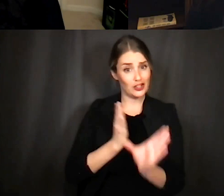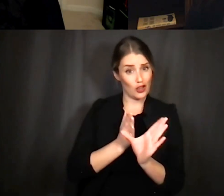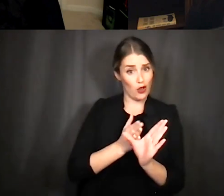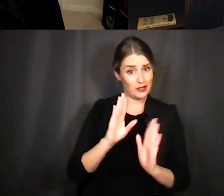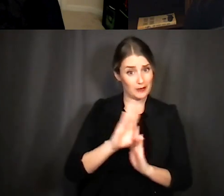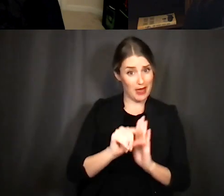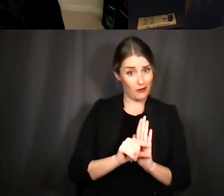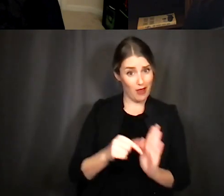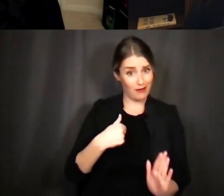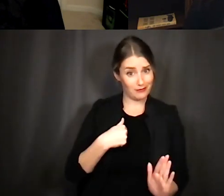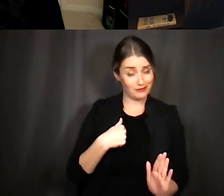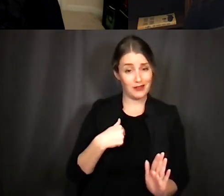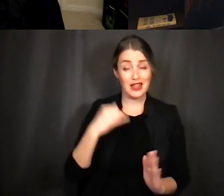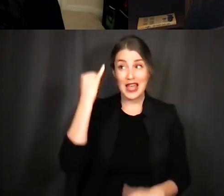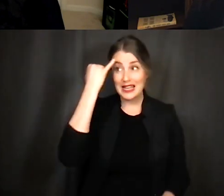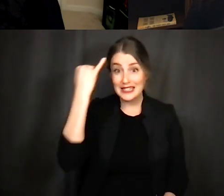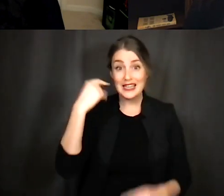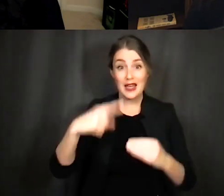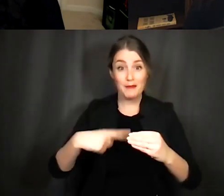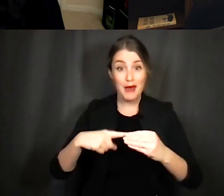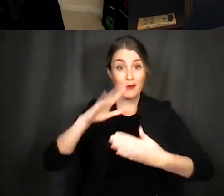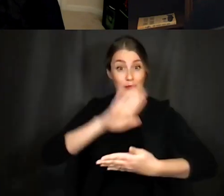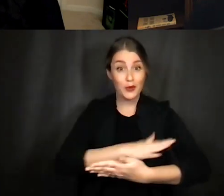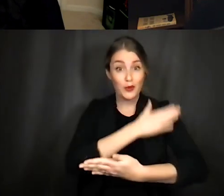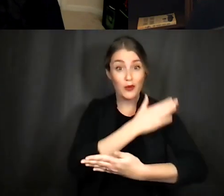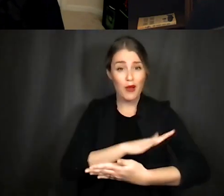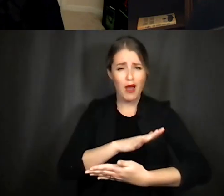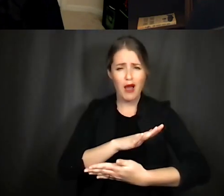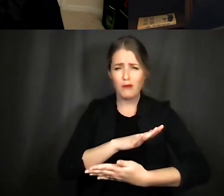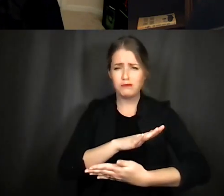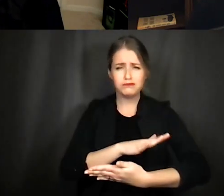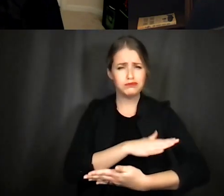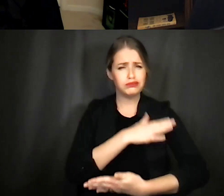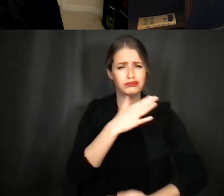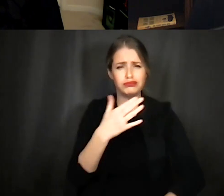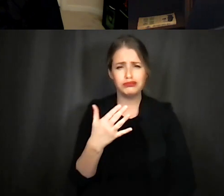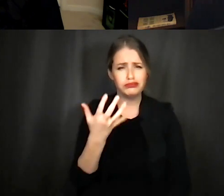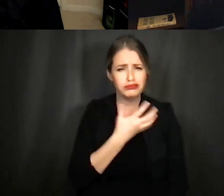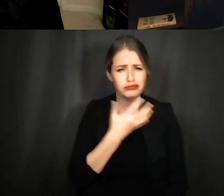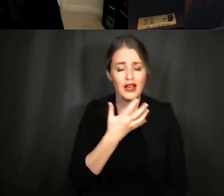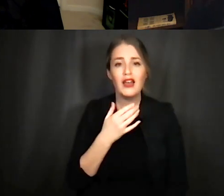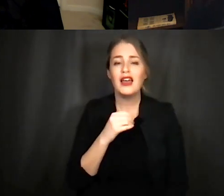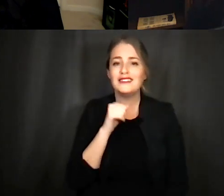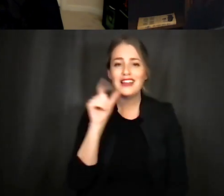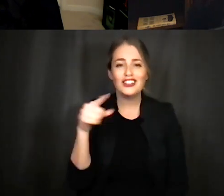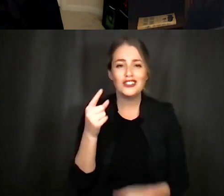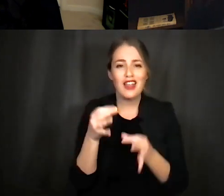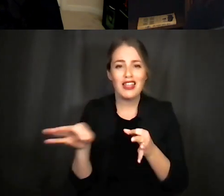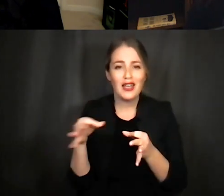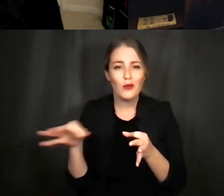the idea of music is so so and how we do it like it's not just language it's